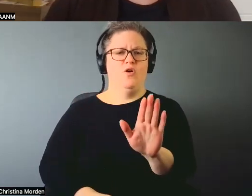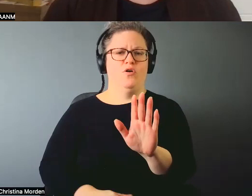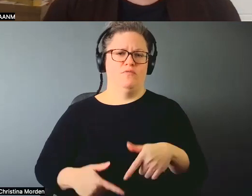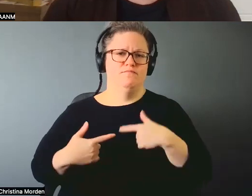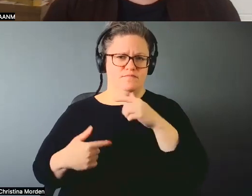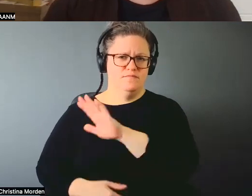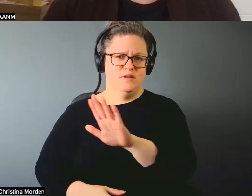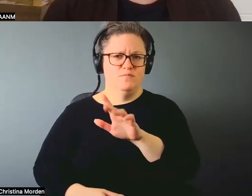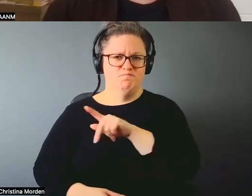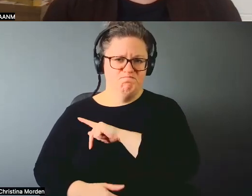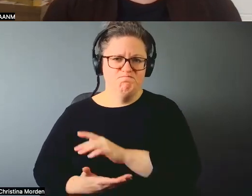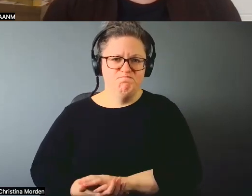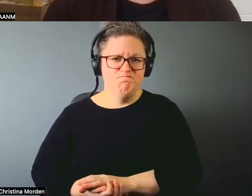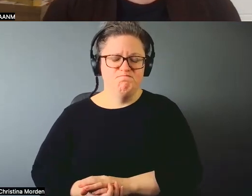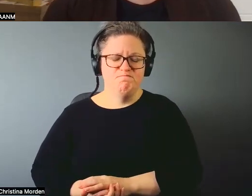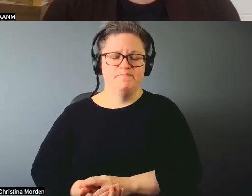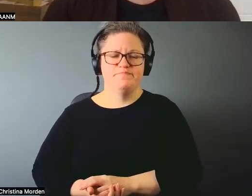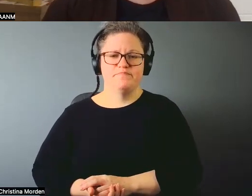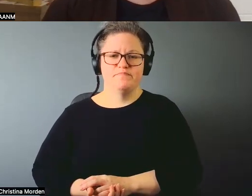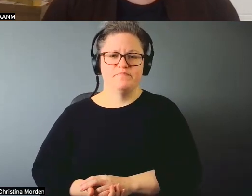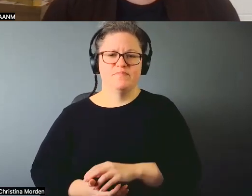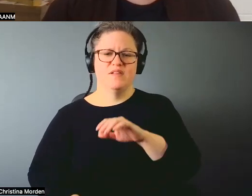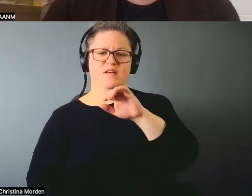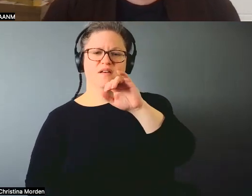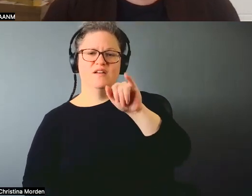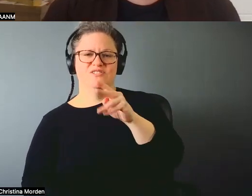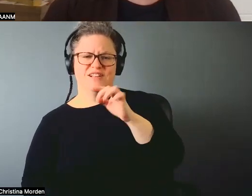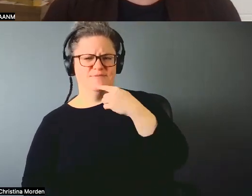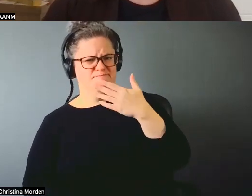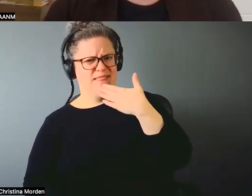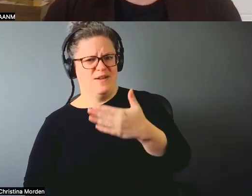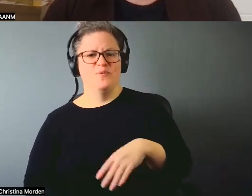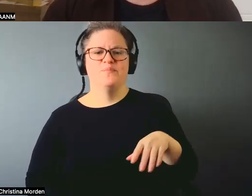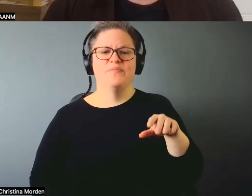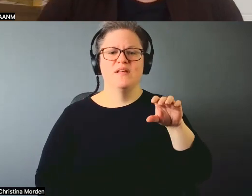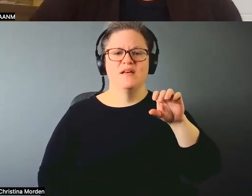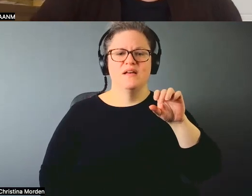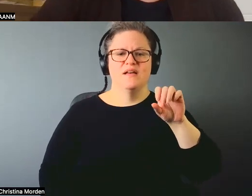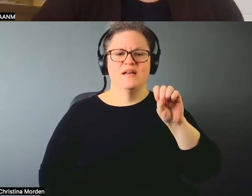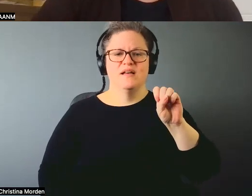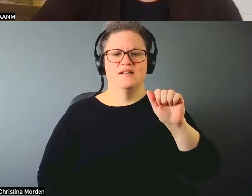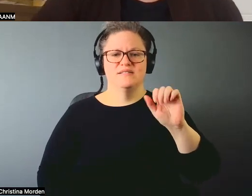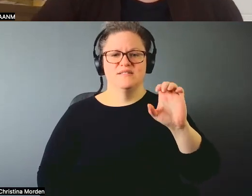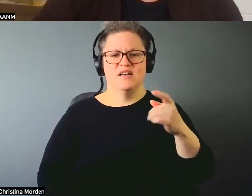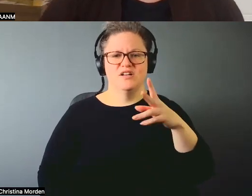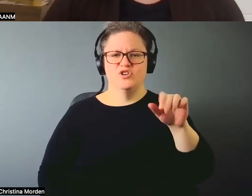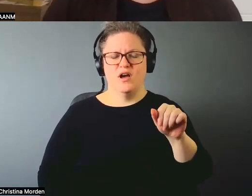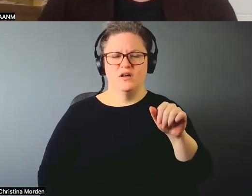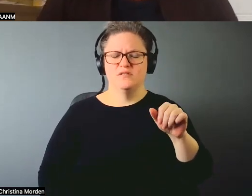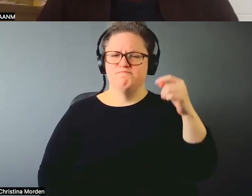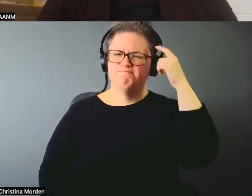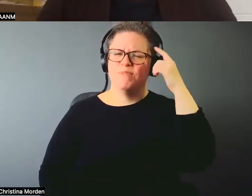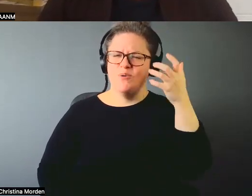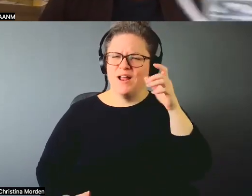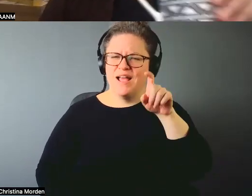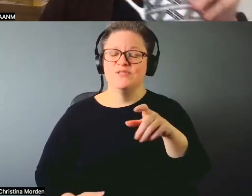Yeah. Thank you. I wanted to ask you, it was so interesting during your opening, sitting in the